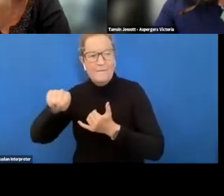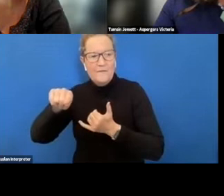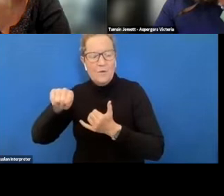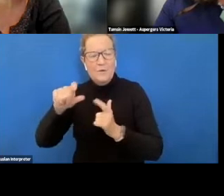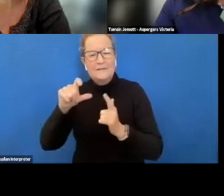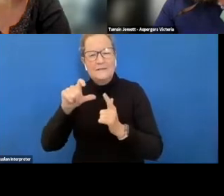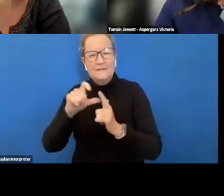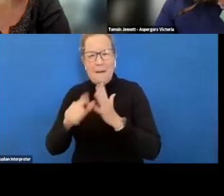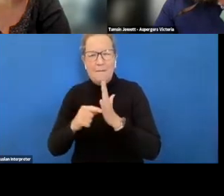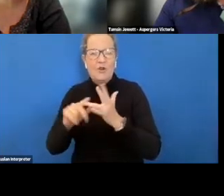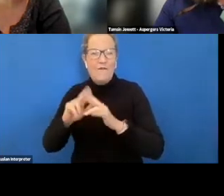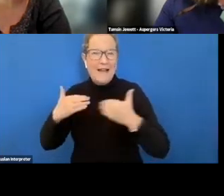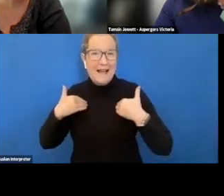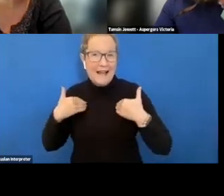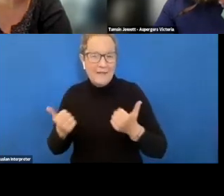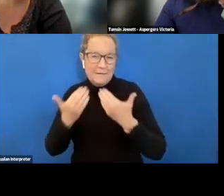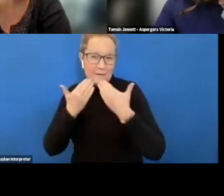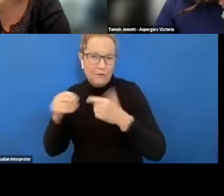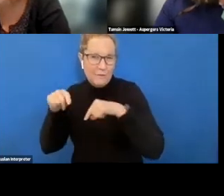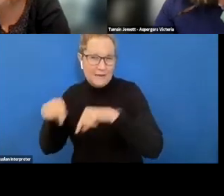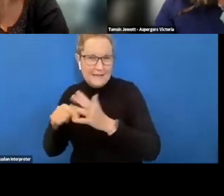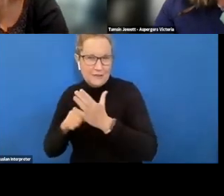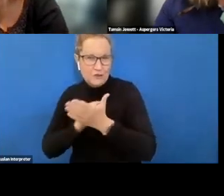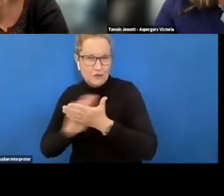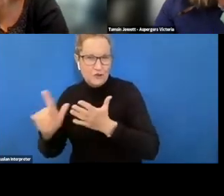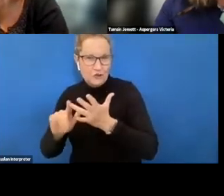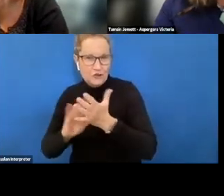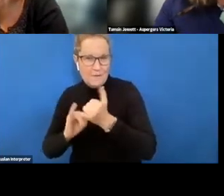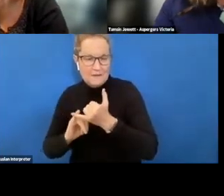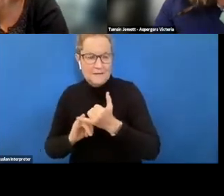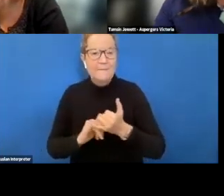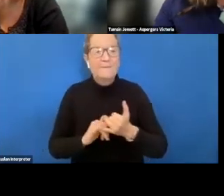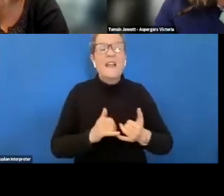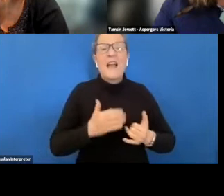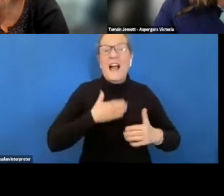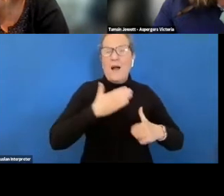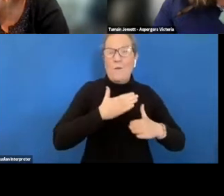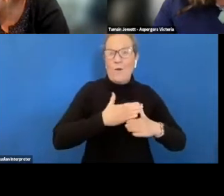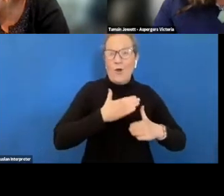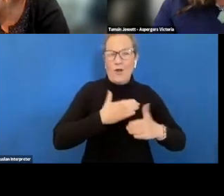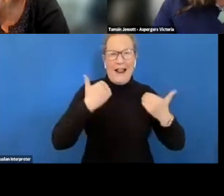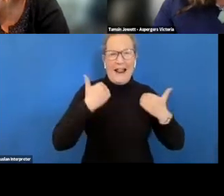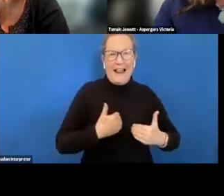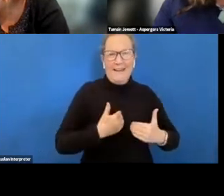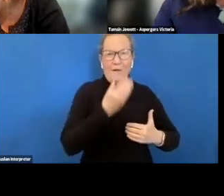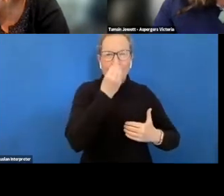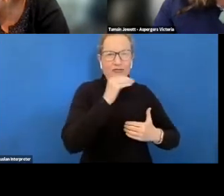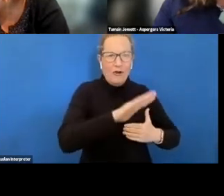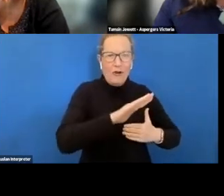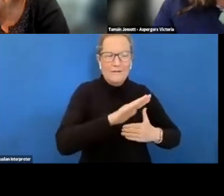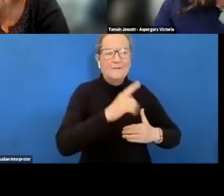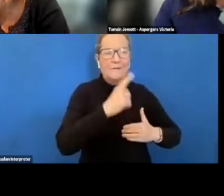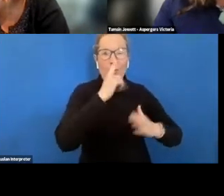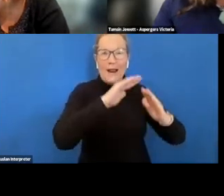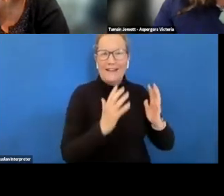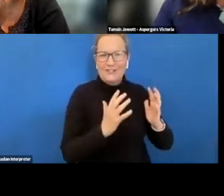thomas um i'm lucky enough to live and work on the land of the boonwurrung people of the kulin nation um and i'd